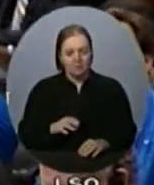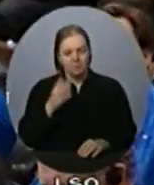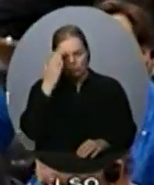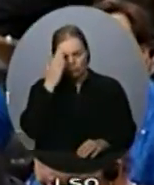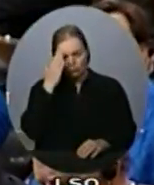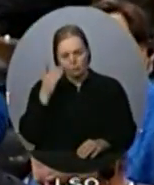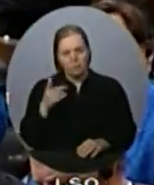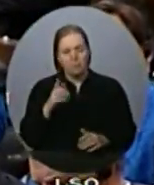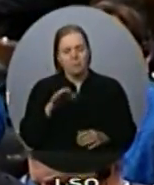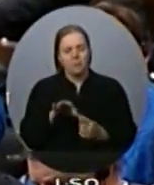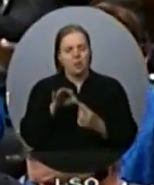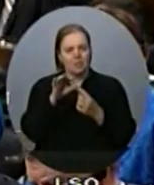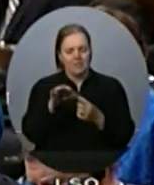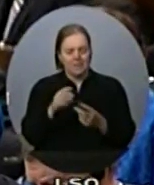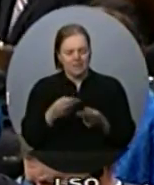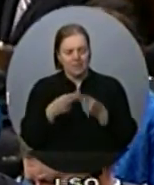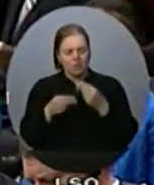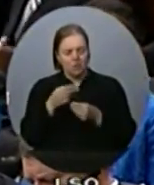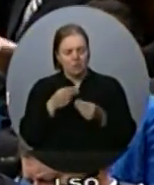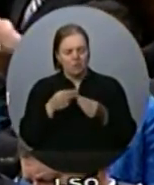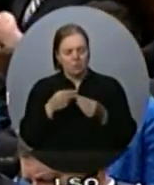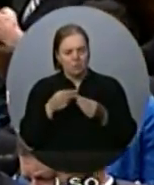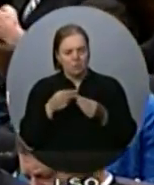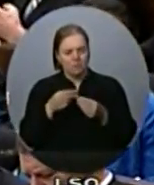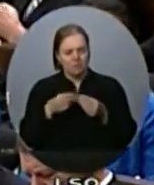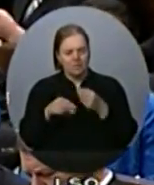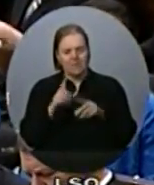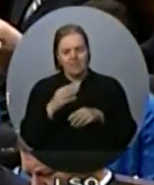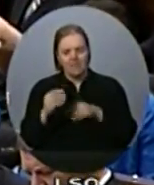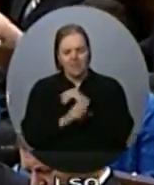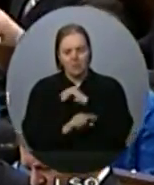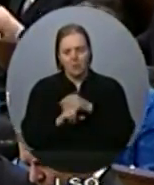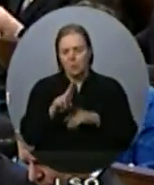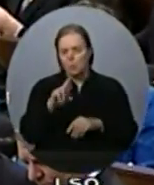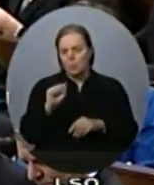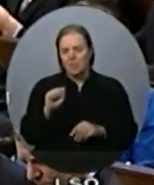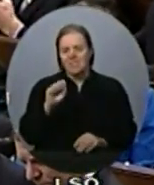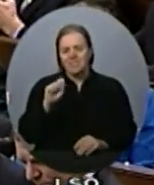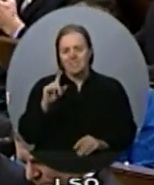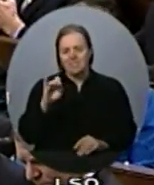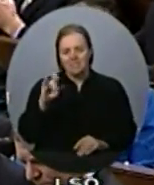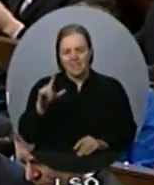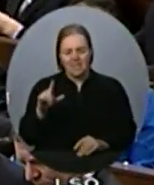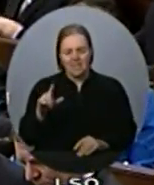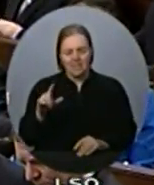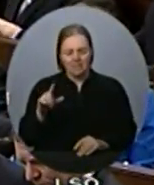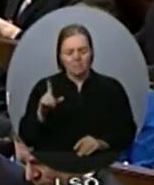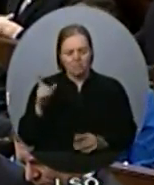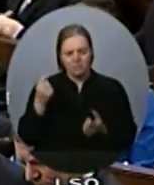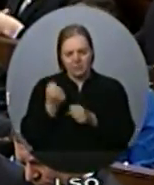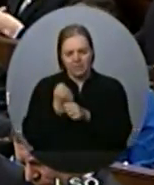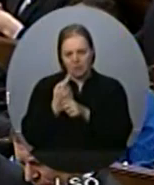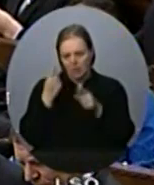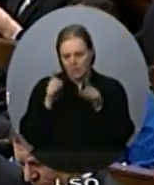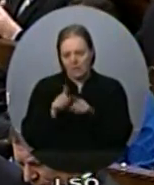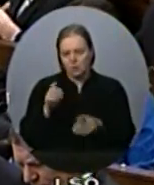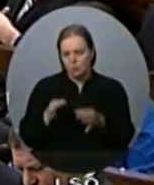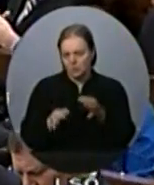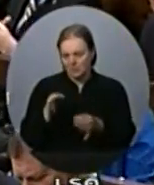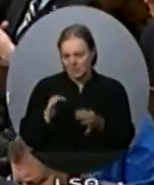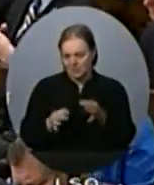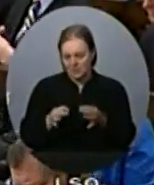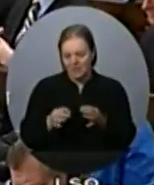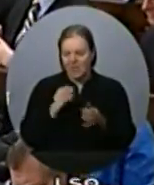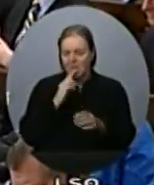that the government and U.S. Steel have come to an agreement that ends the court proceedings. Under this enhanced agreement, U.S. Steel has committed to continue